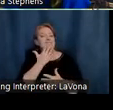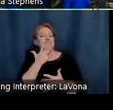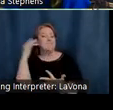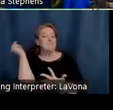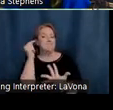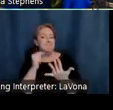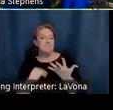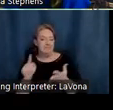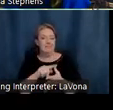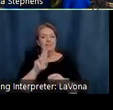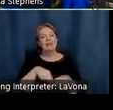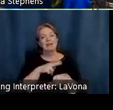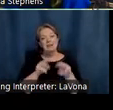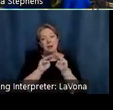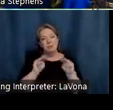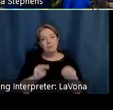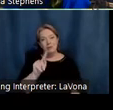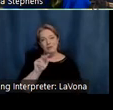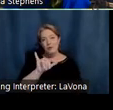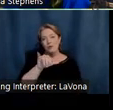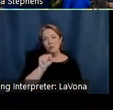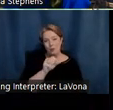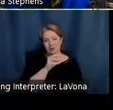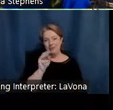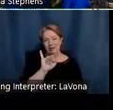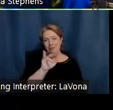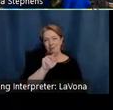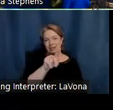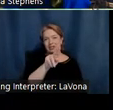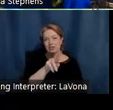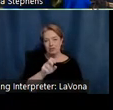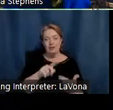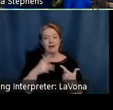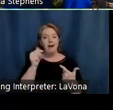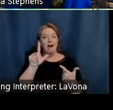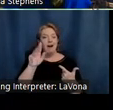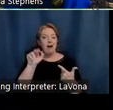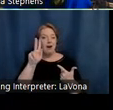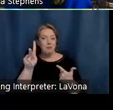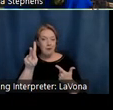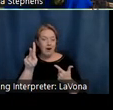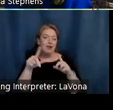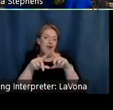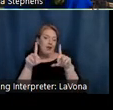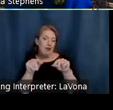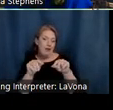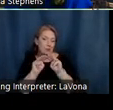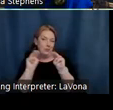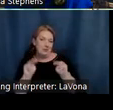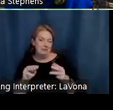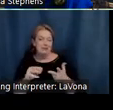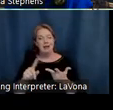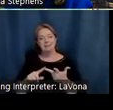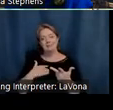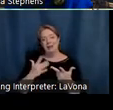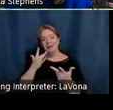the National Museum of Toys and Miniatures, the Hallmark Greeting Card Visitor Center and Museum, and my personal favorite, the Treasures